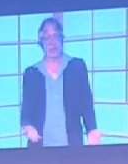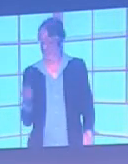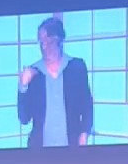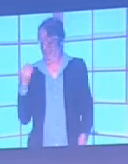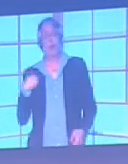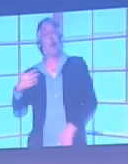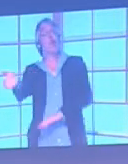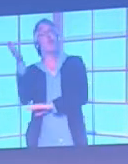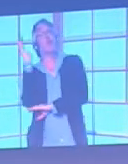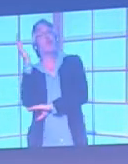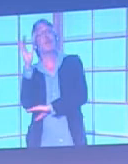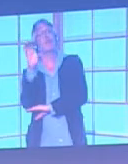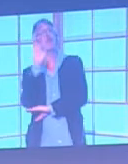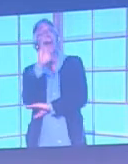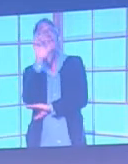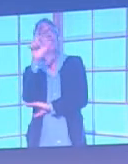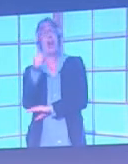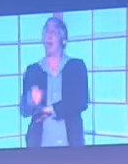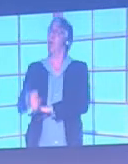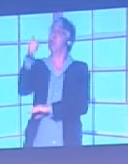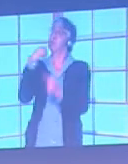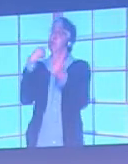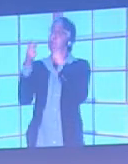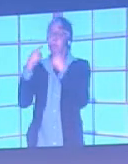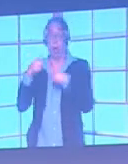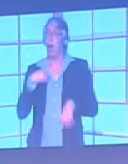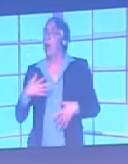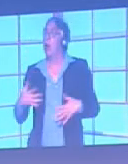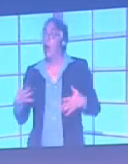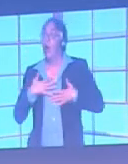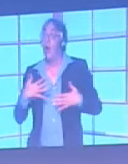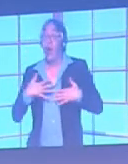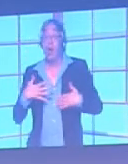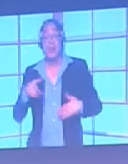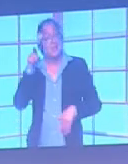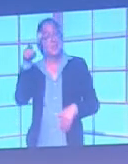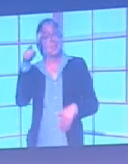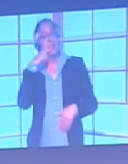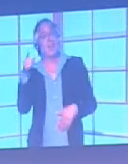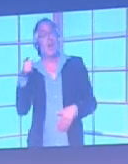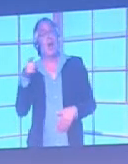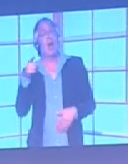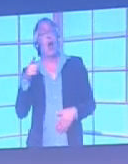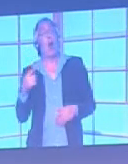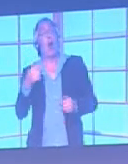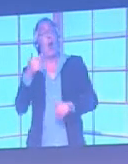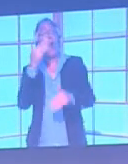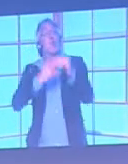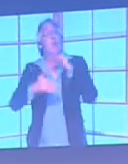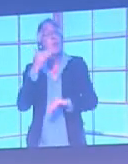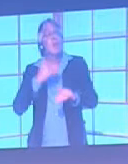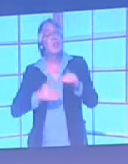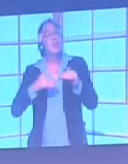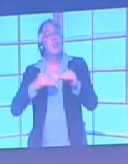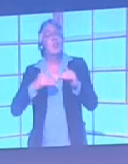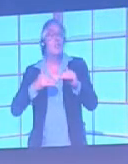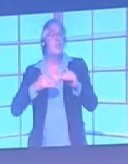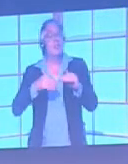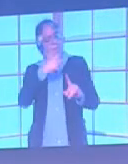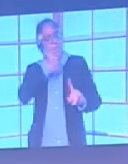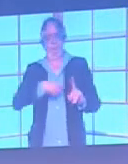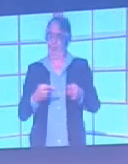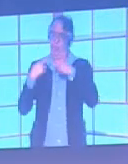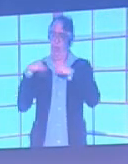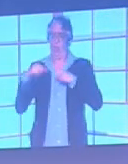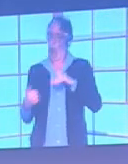very interesting fact. And that is that there is a software programme that competition organisers use to decide whether or